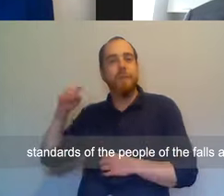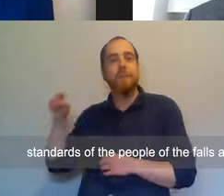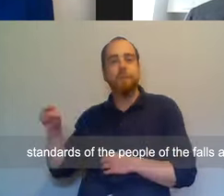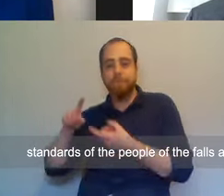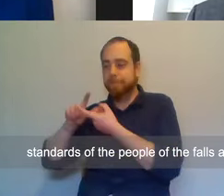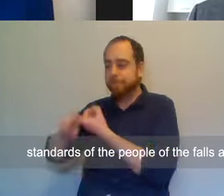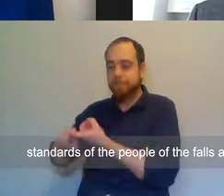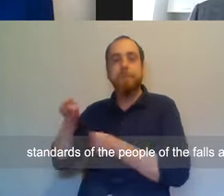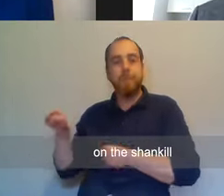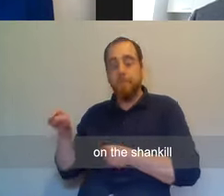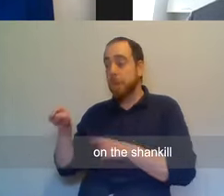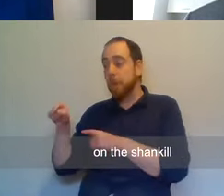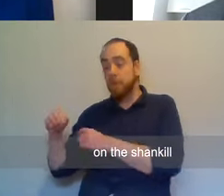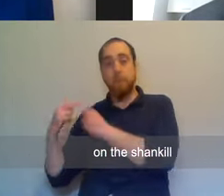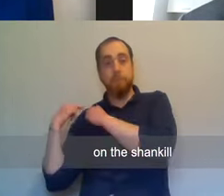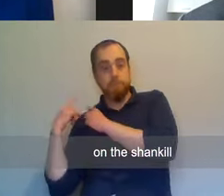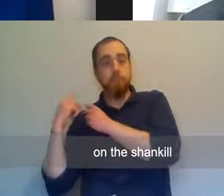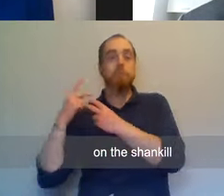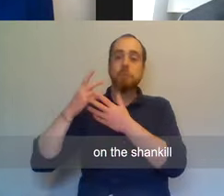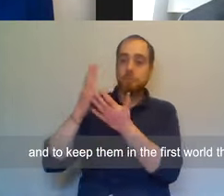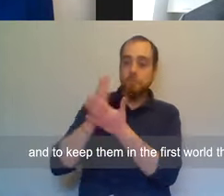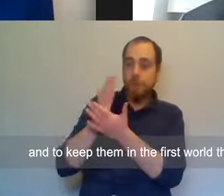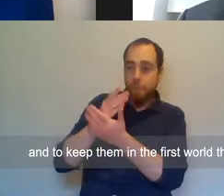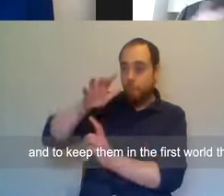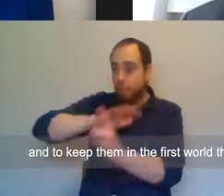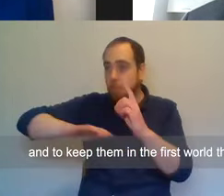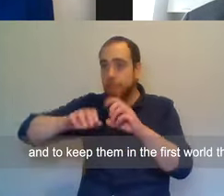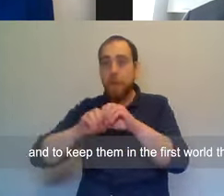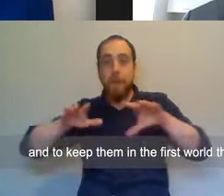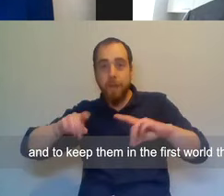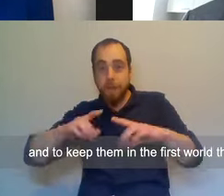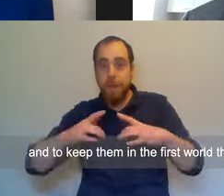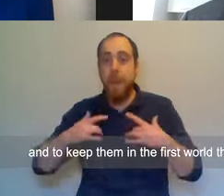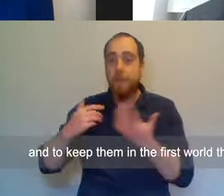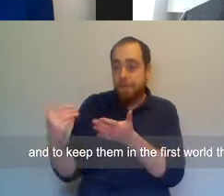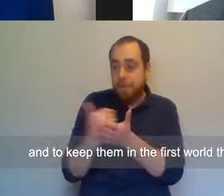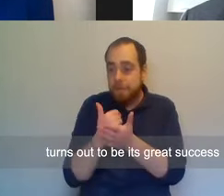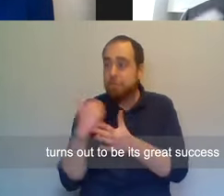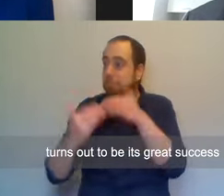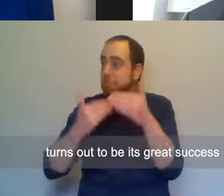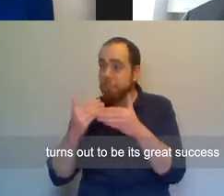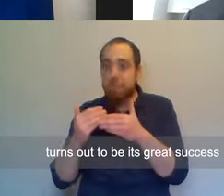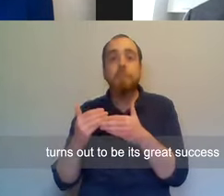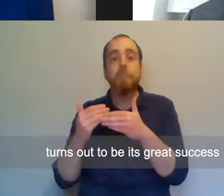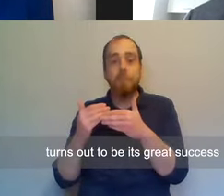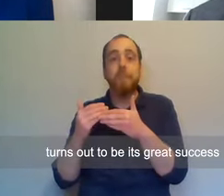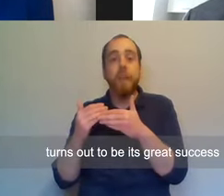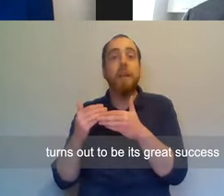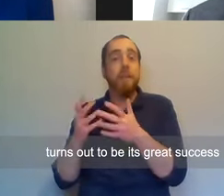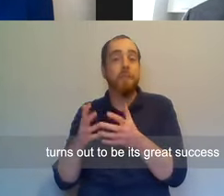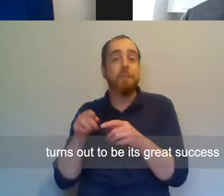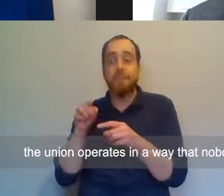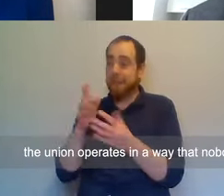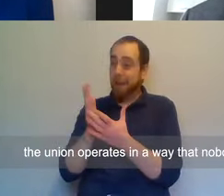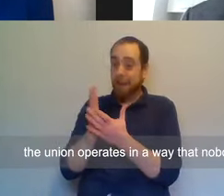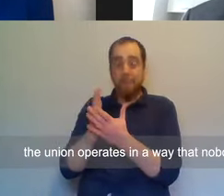standards of the people of the falls and on the shankle, and to keep them in the first world. That turns out to be its great success.